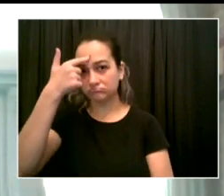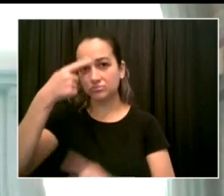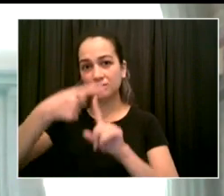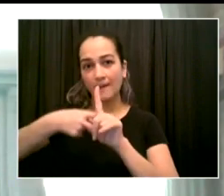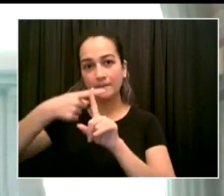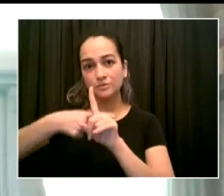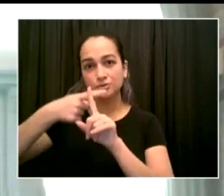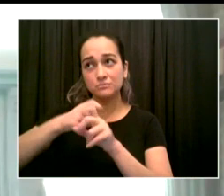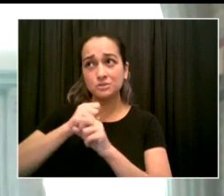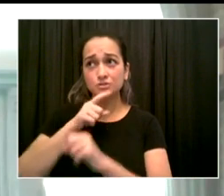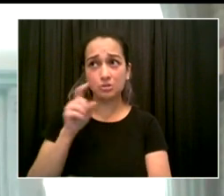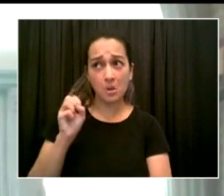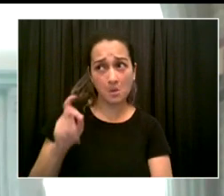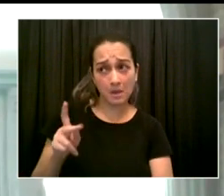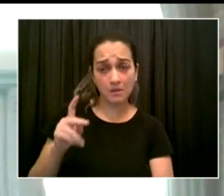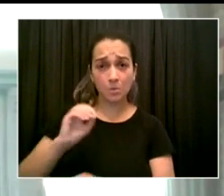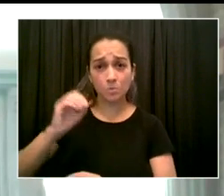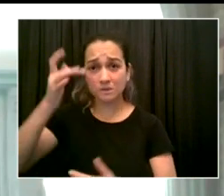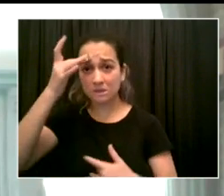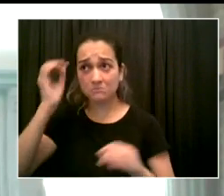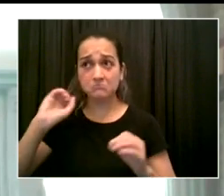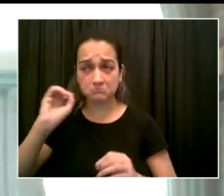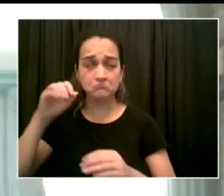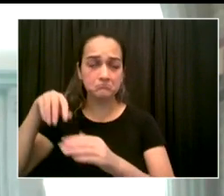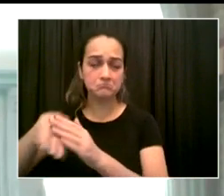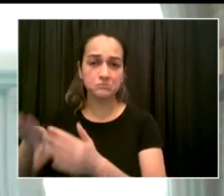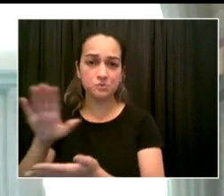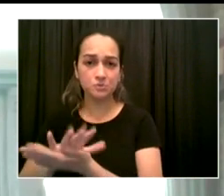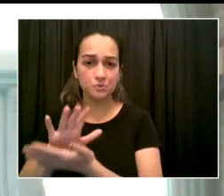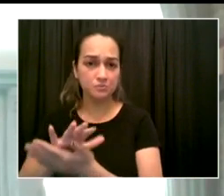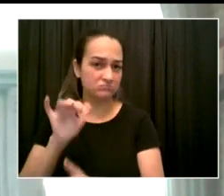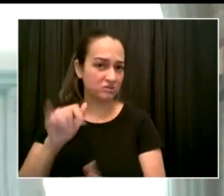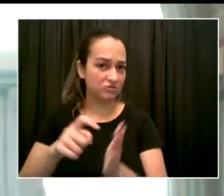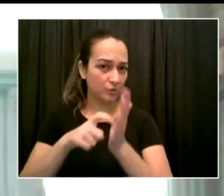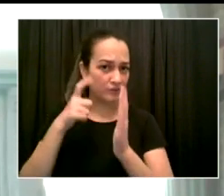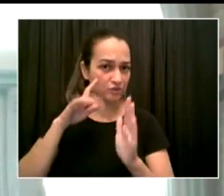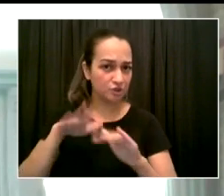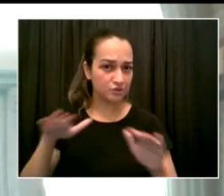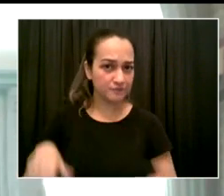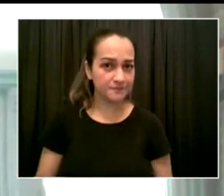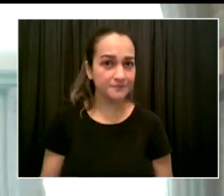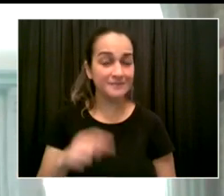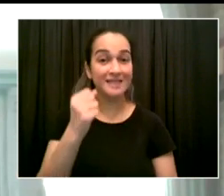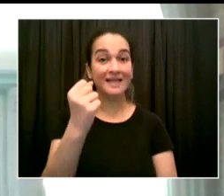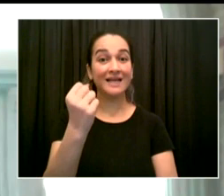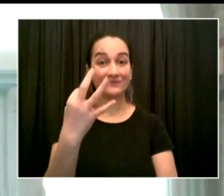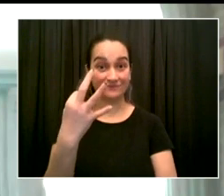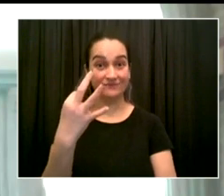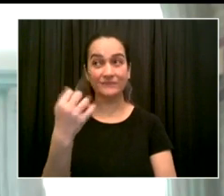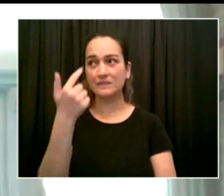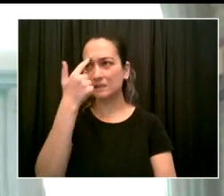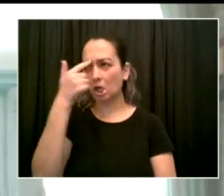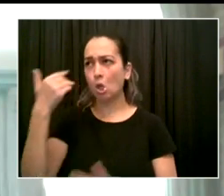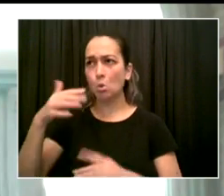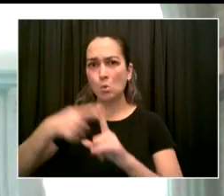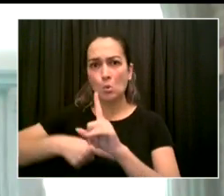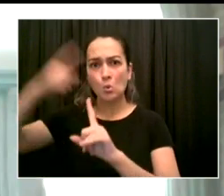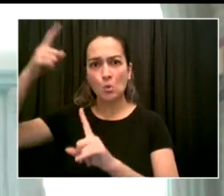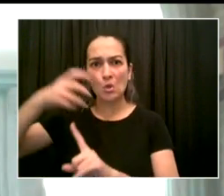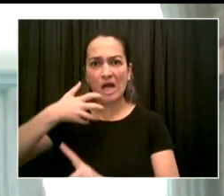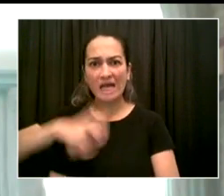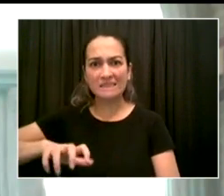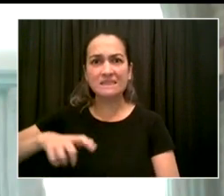with your school and come back when you are feeling better. As we announced in May, masks will be required for all people